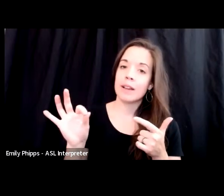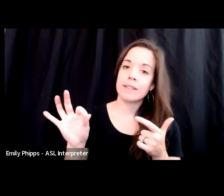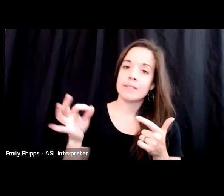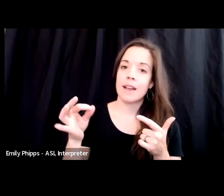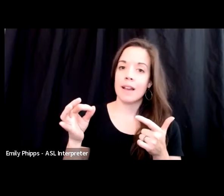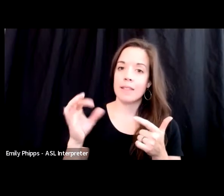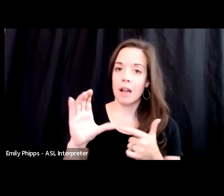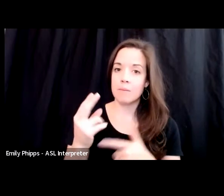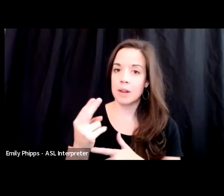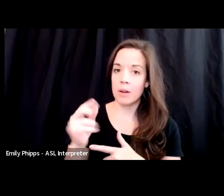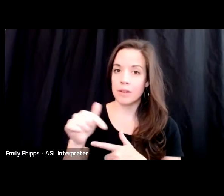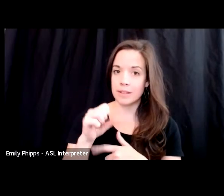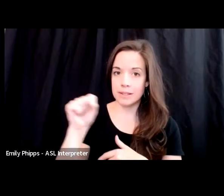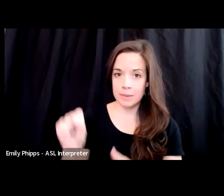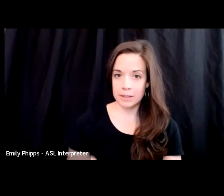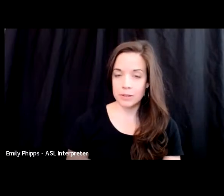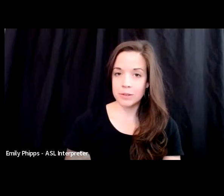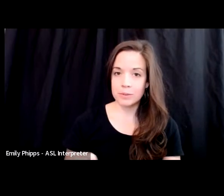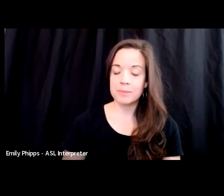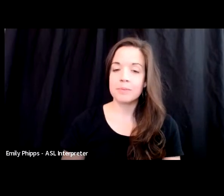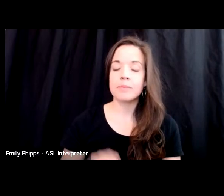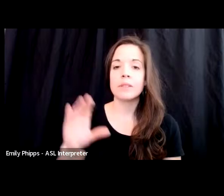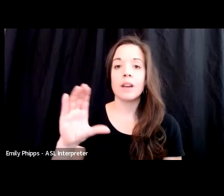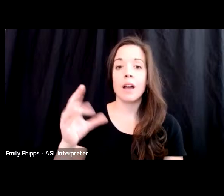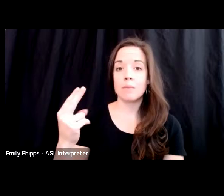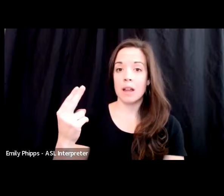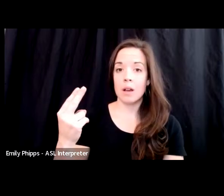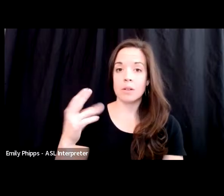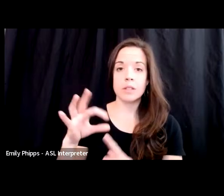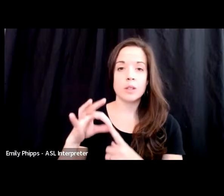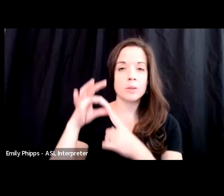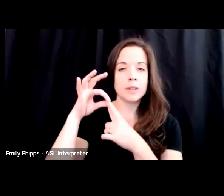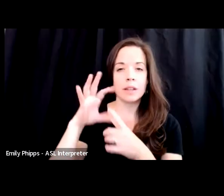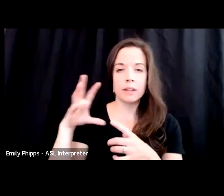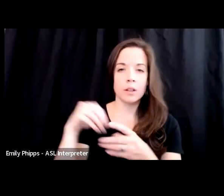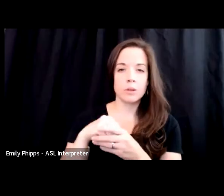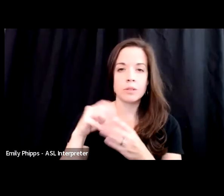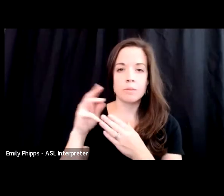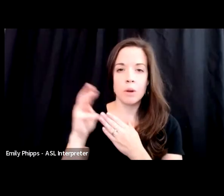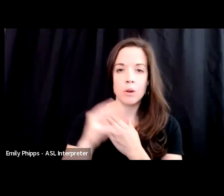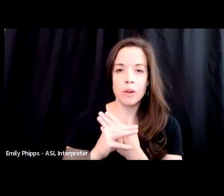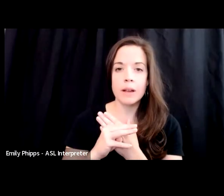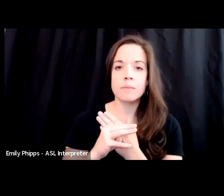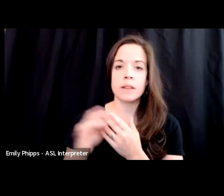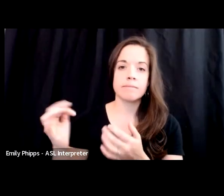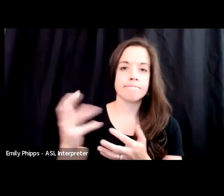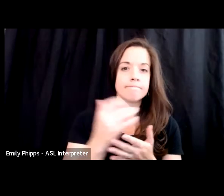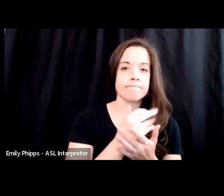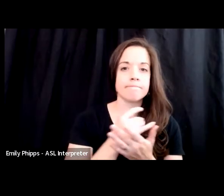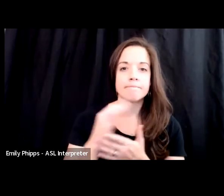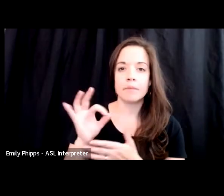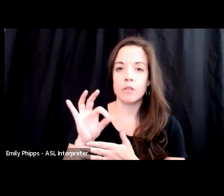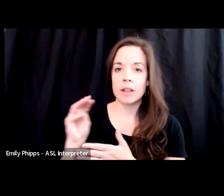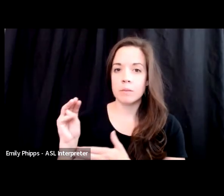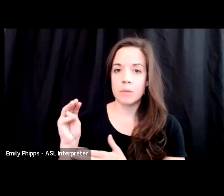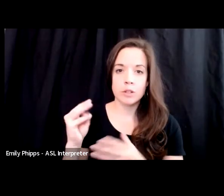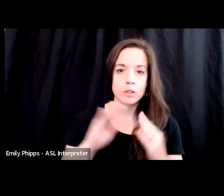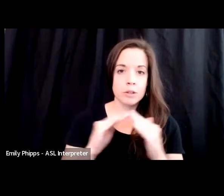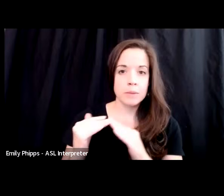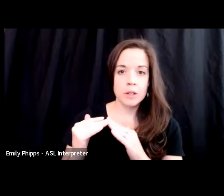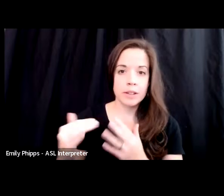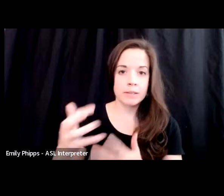semester. Common Hour is a unique and inclusive program that brings the Franklin and Marshall community together every week